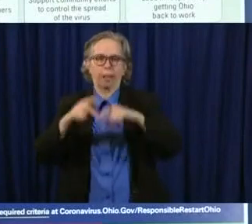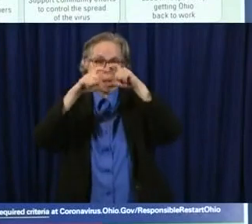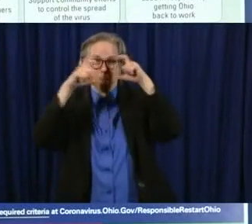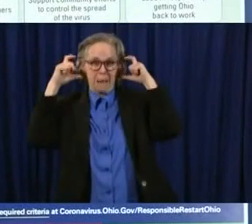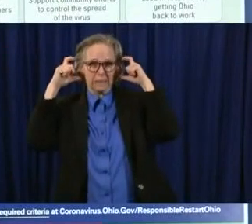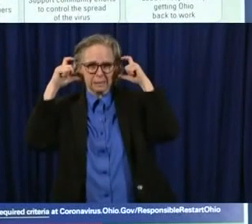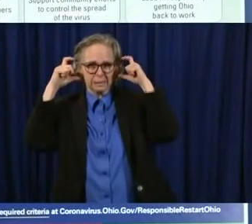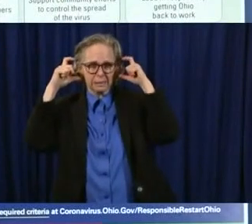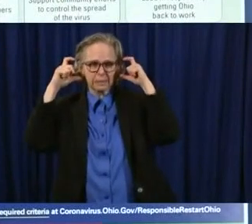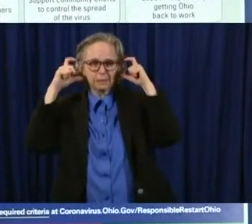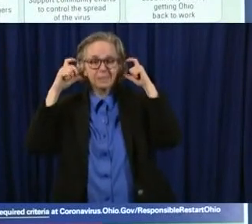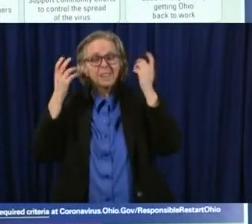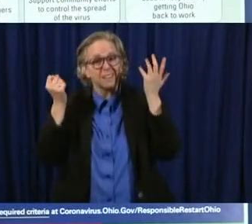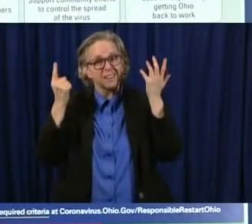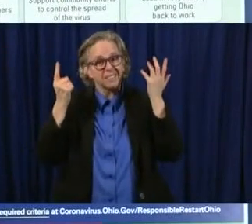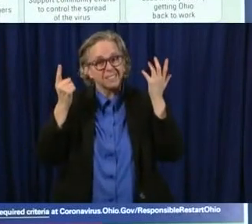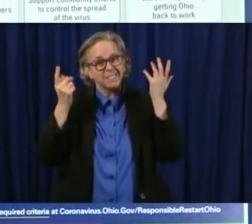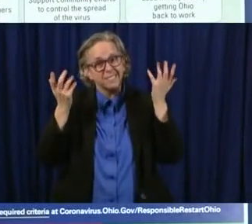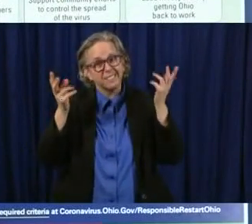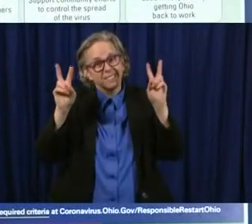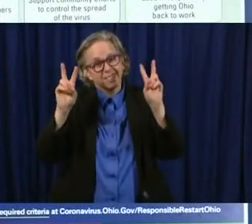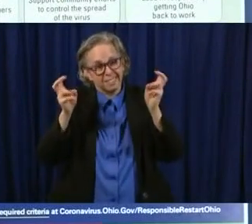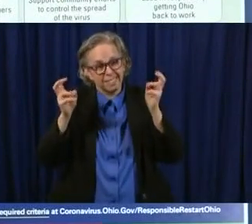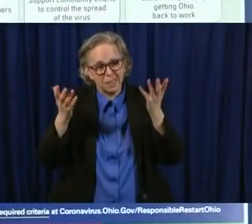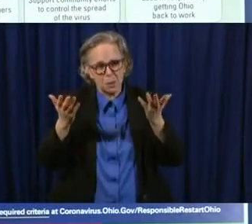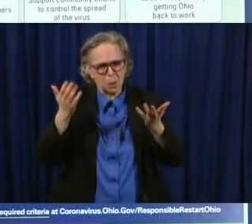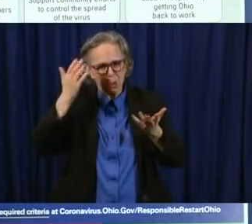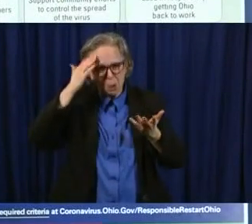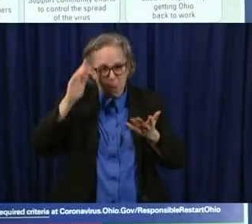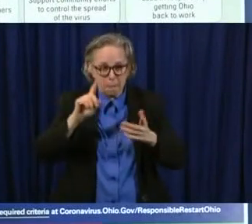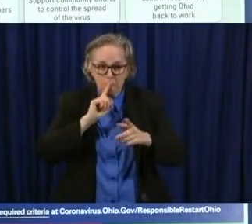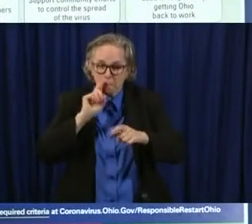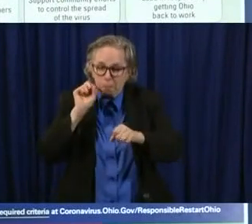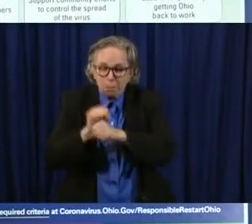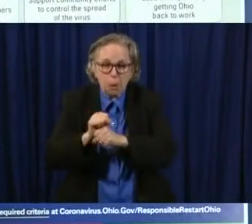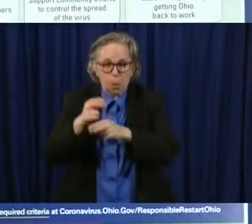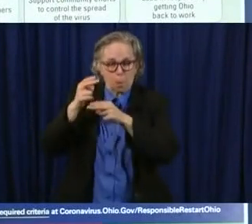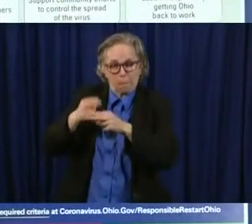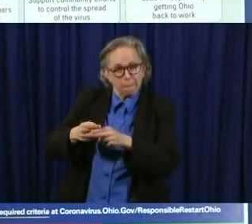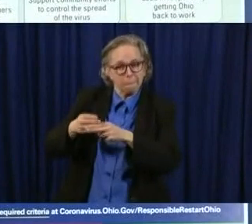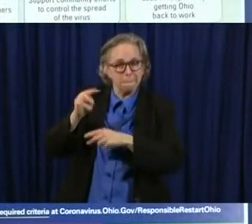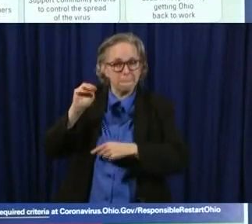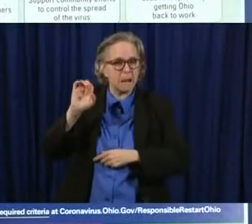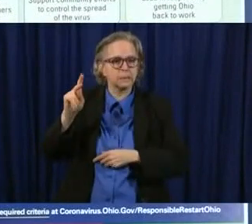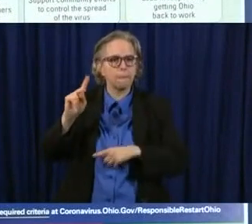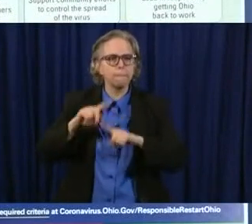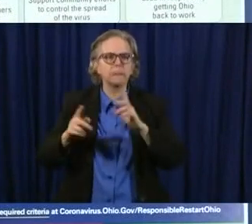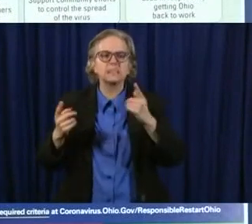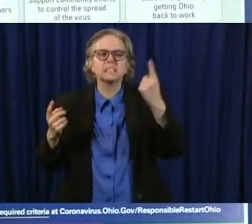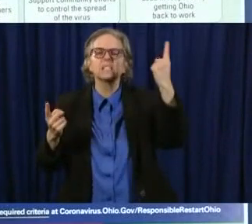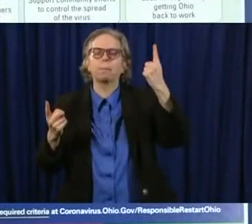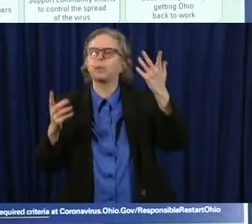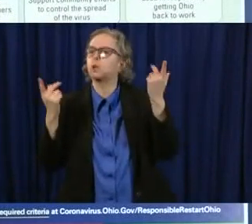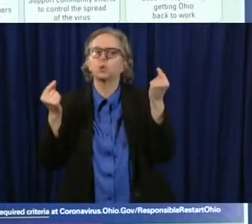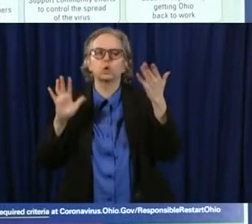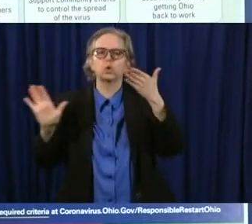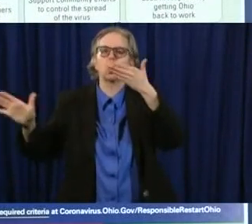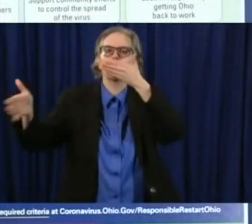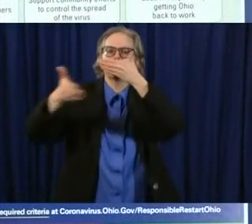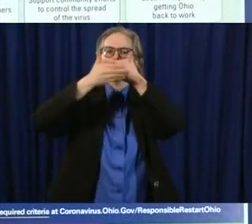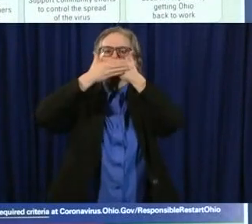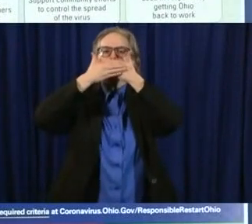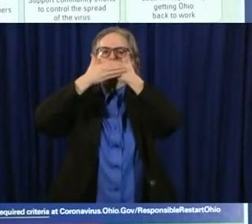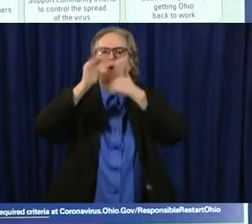It's, I don't know if it's a true mask or not. But it's something to cover our face, face covering.